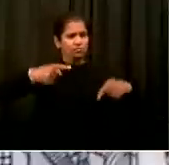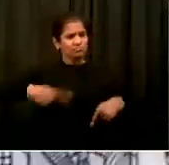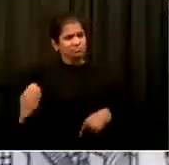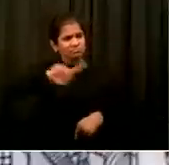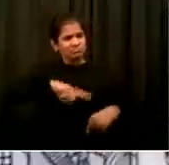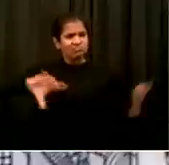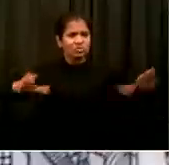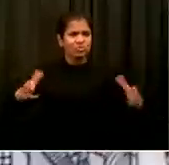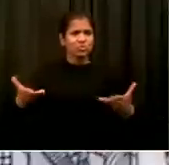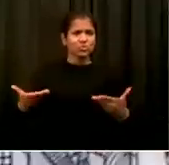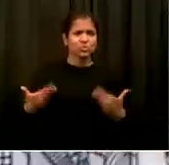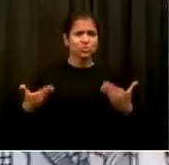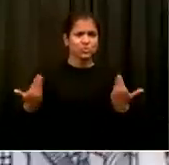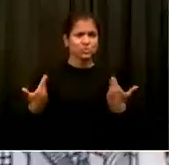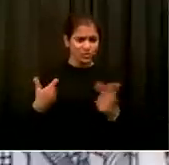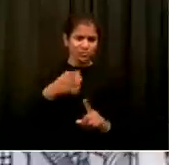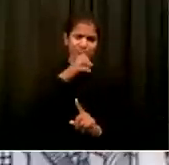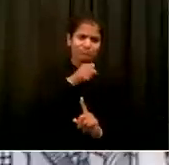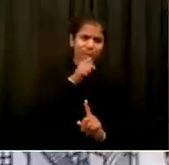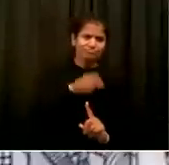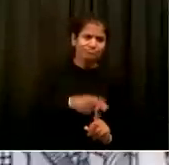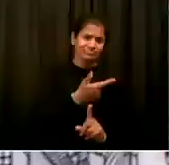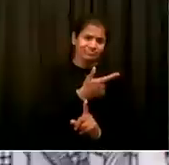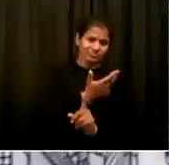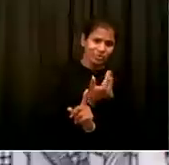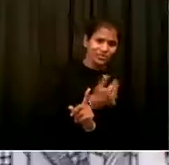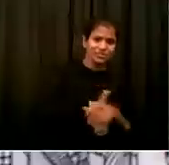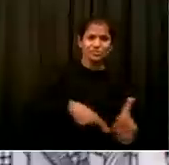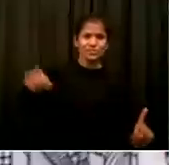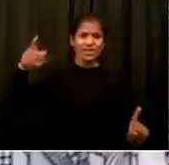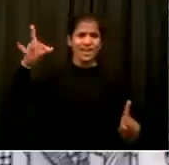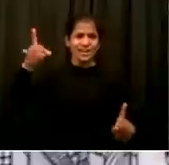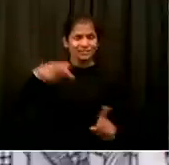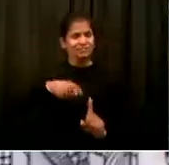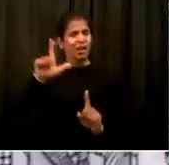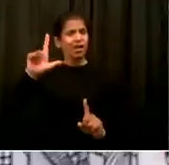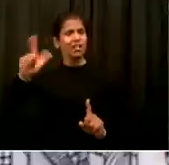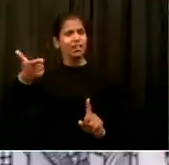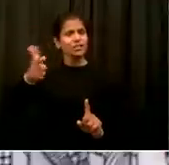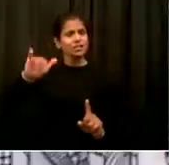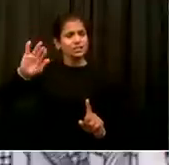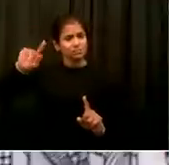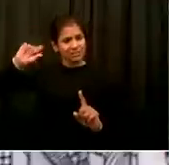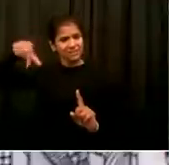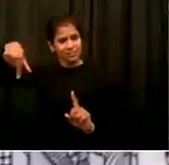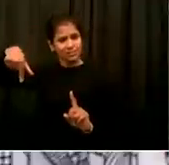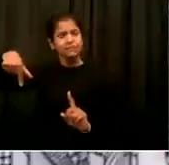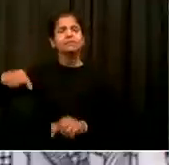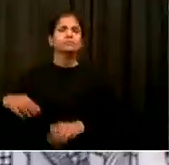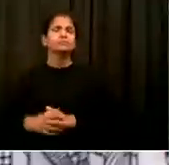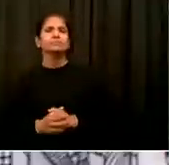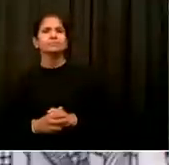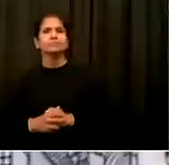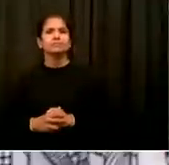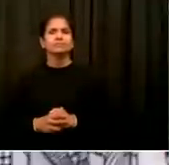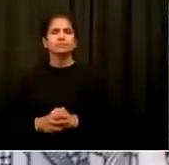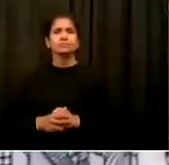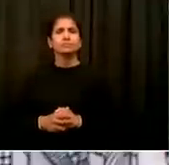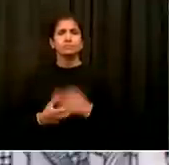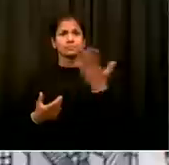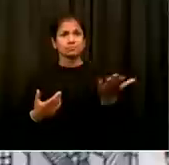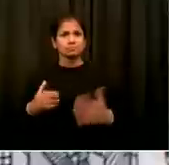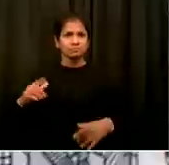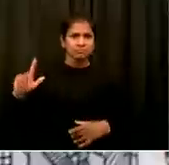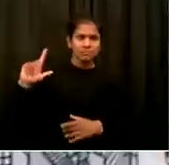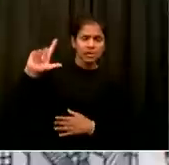having a challenge. And that in our schools, in our communities, any young person, any member of the LGBTQ community is